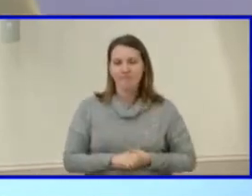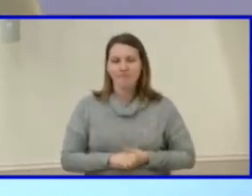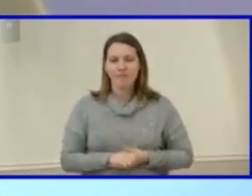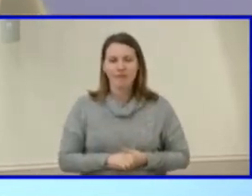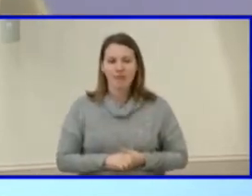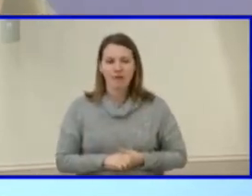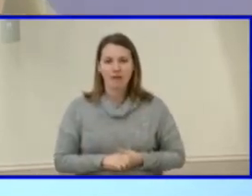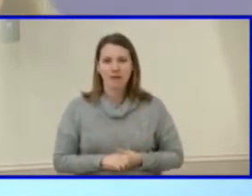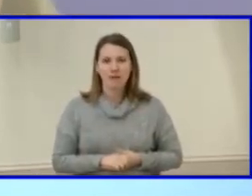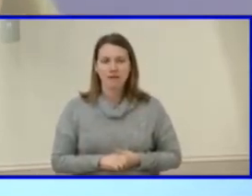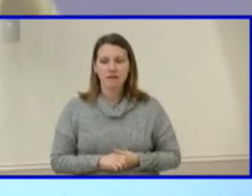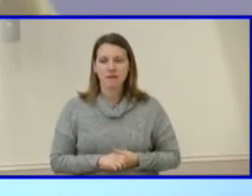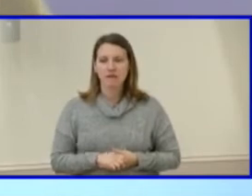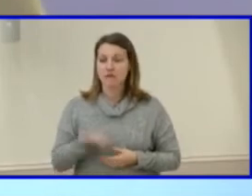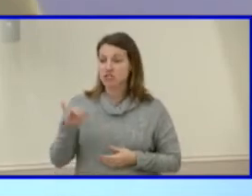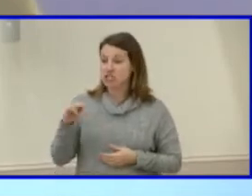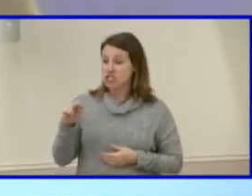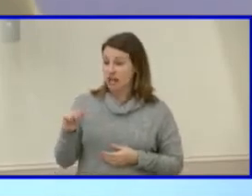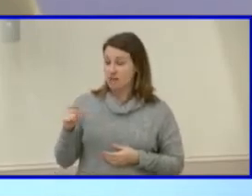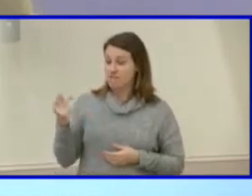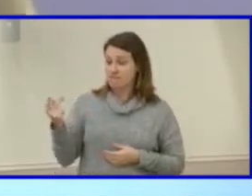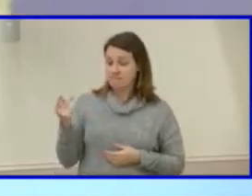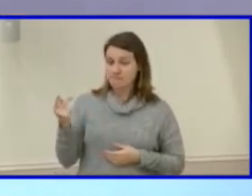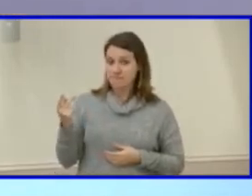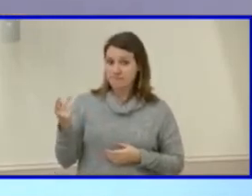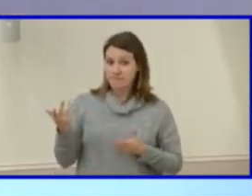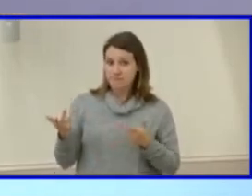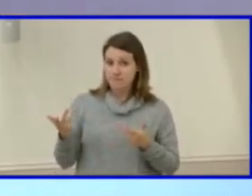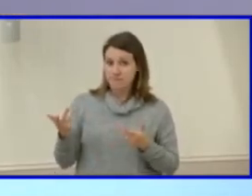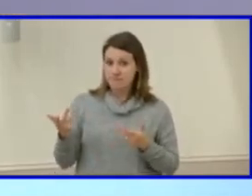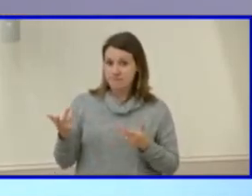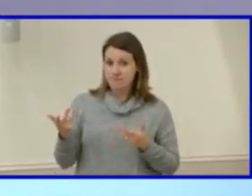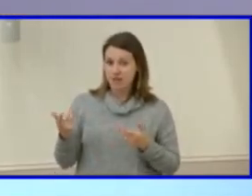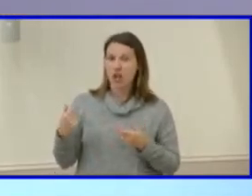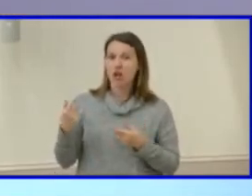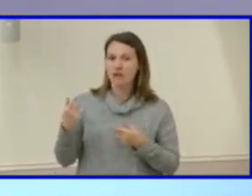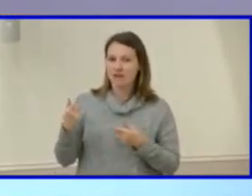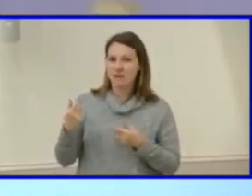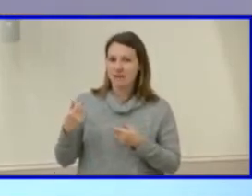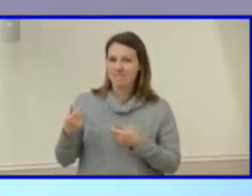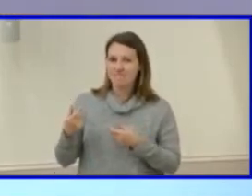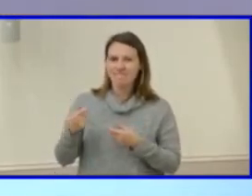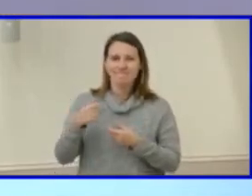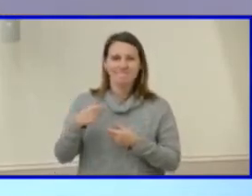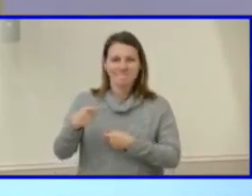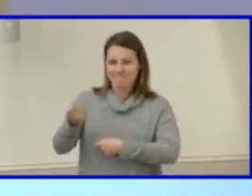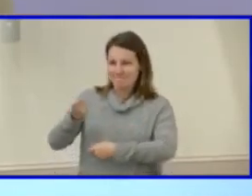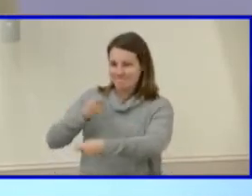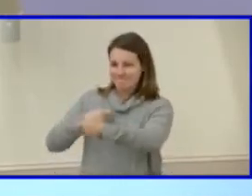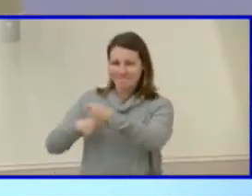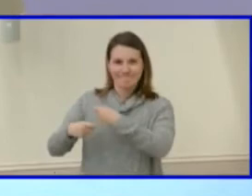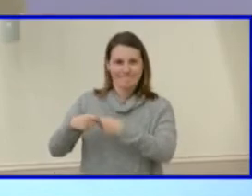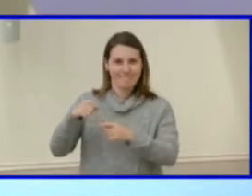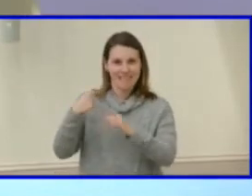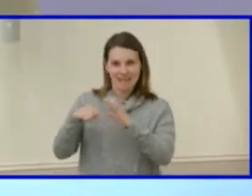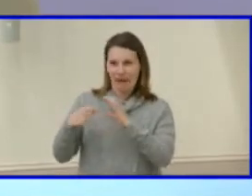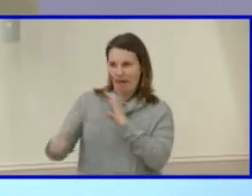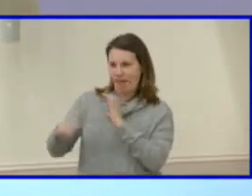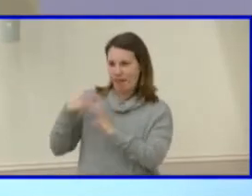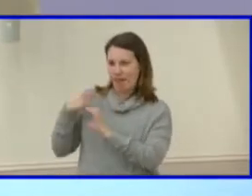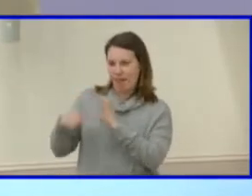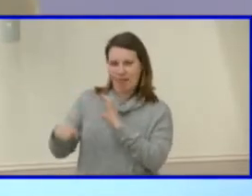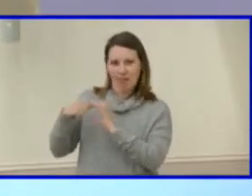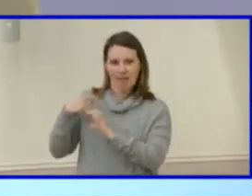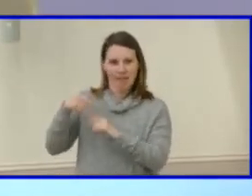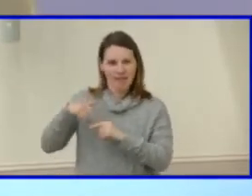Jenna and Mike, as you and I changed emails this week just to get the numbers right. So we, the tuition